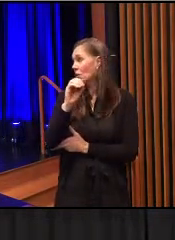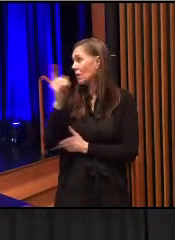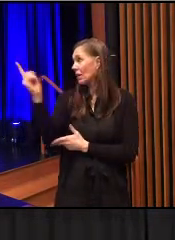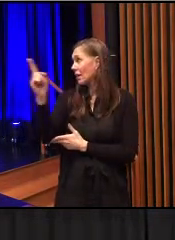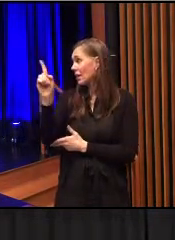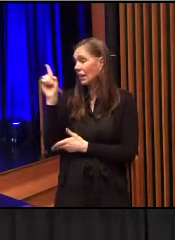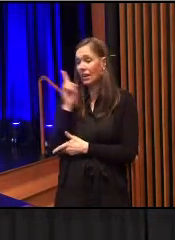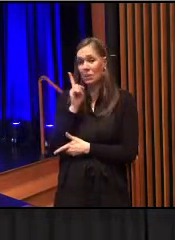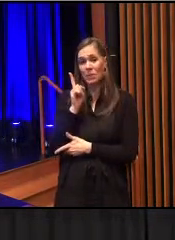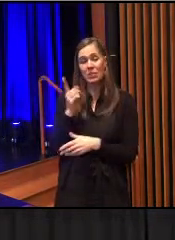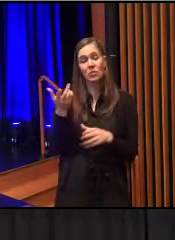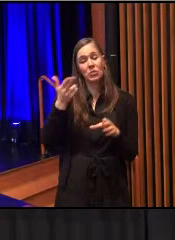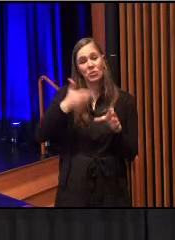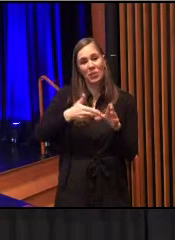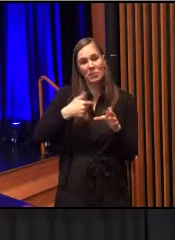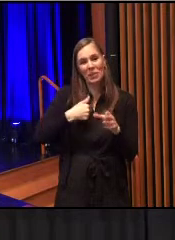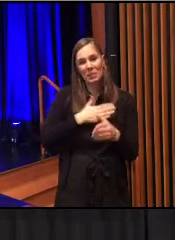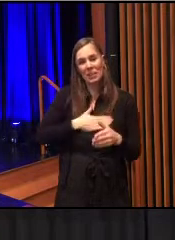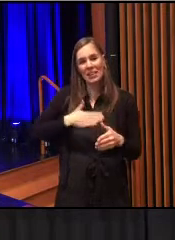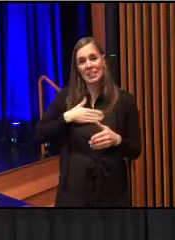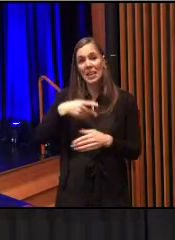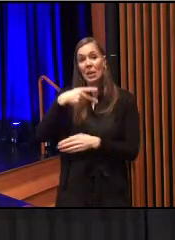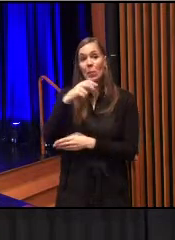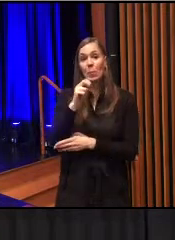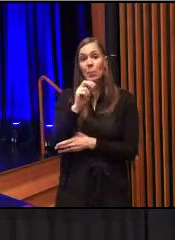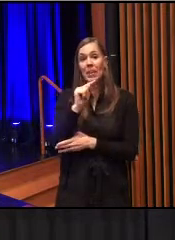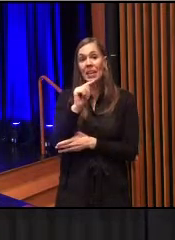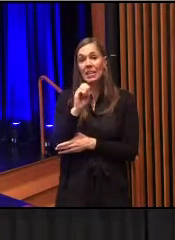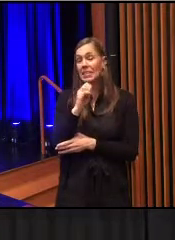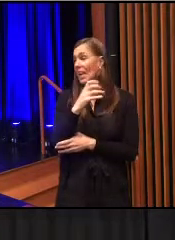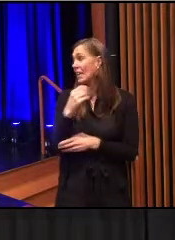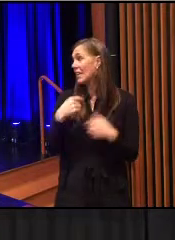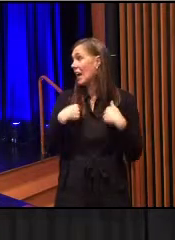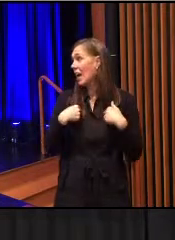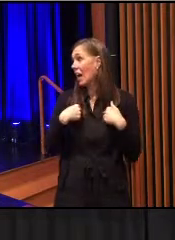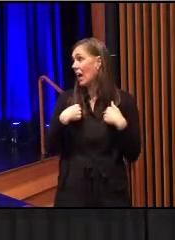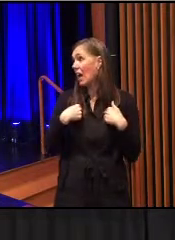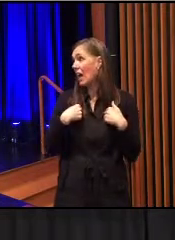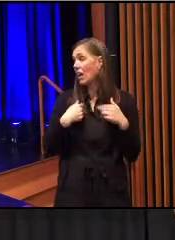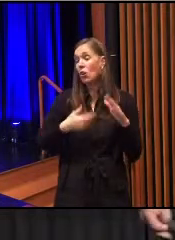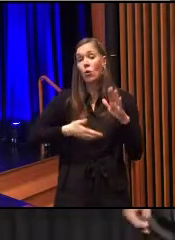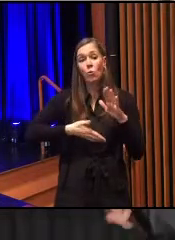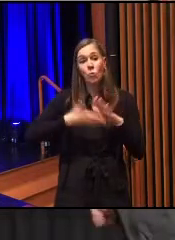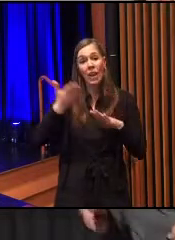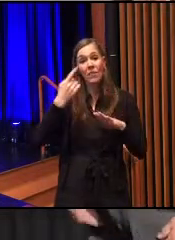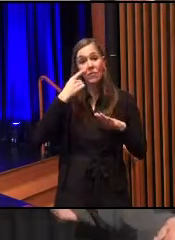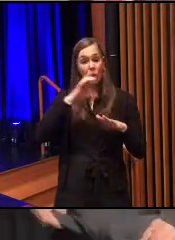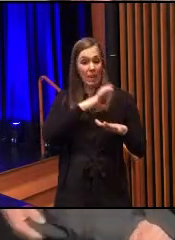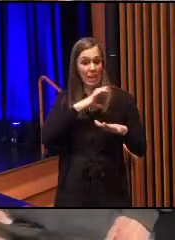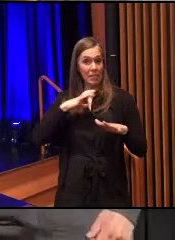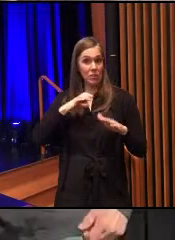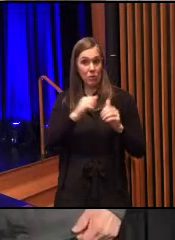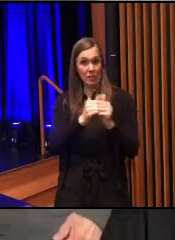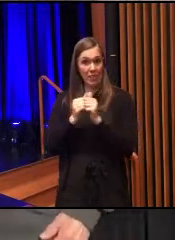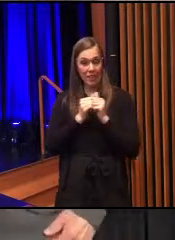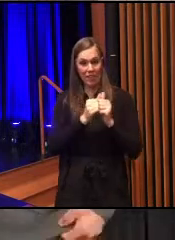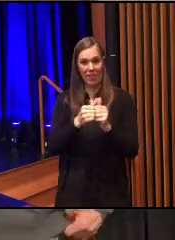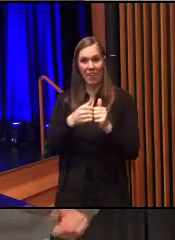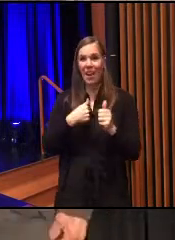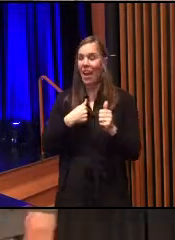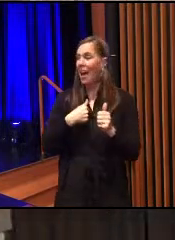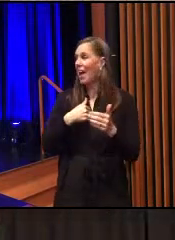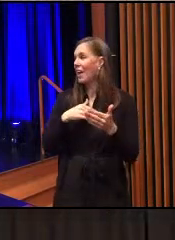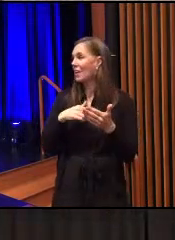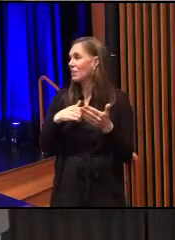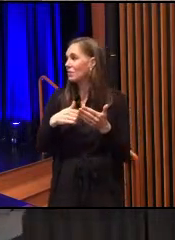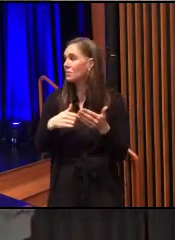for a moment? So Pete and I ran together for council and I have gotten to know him